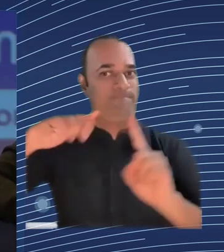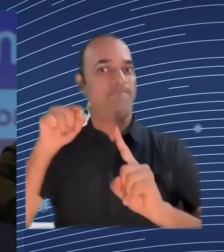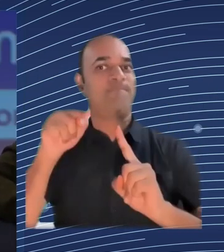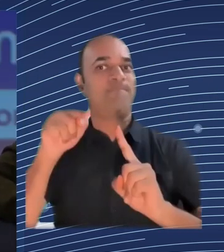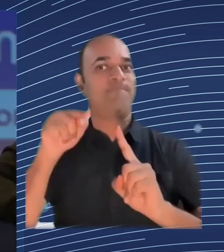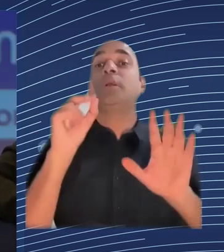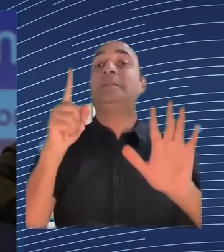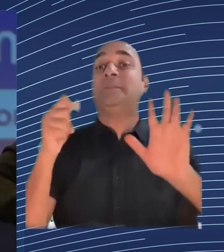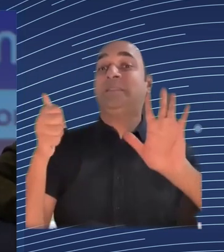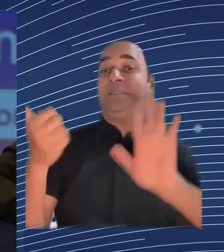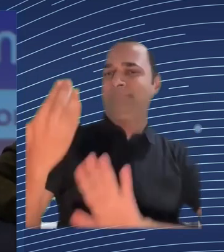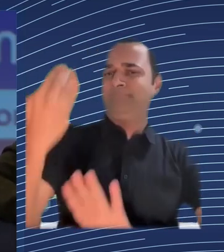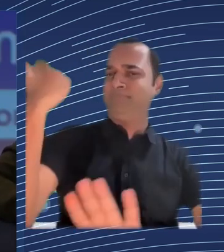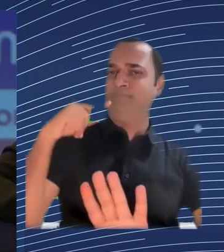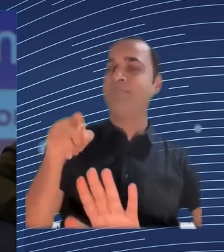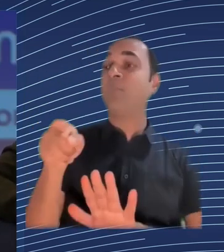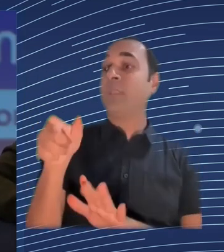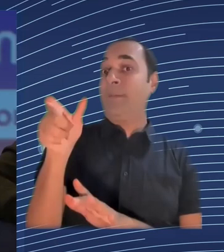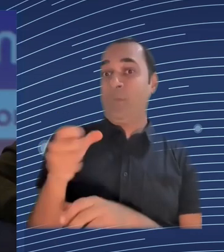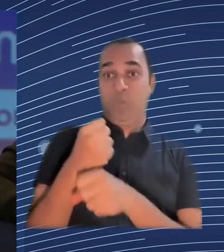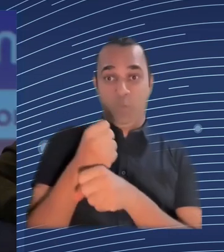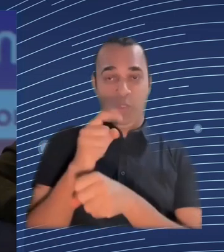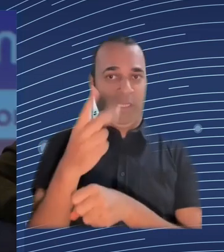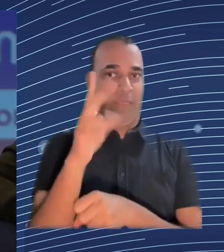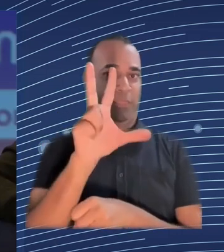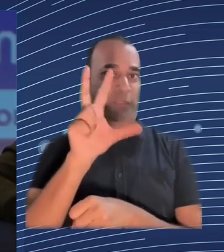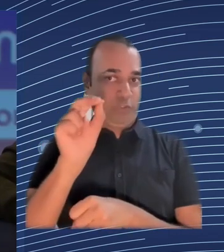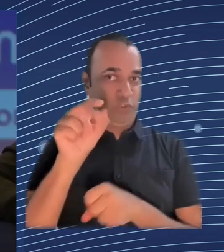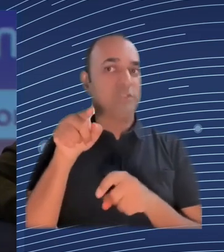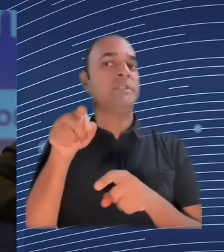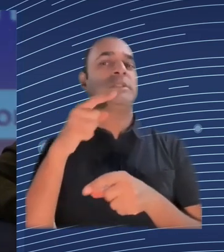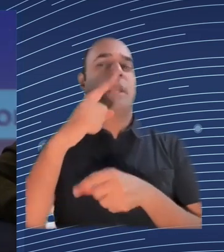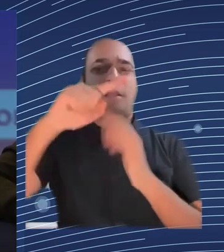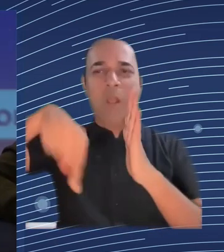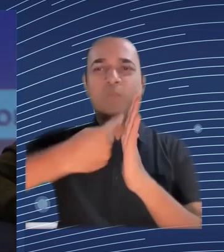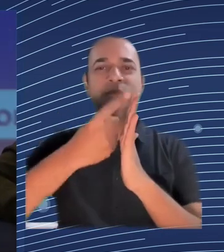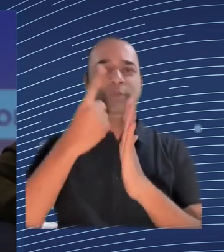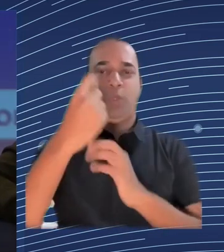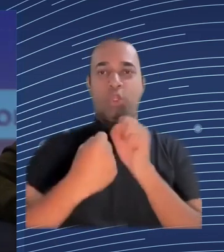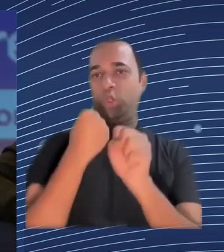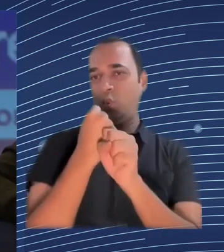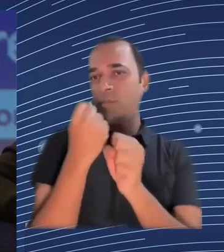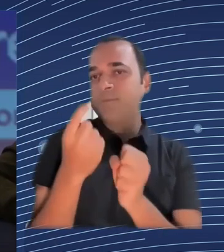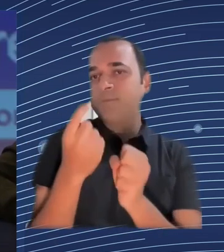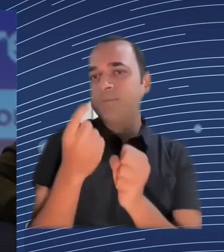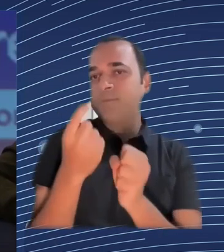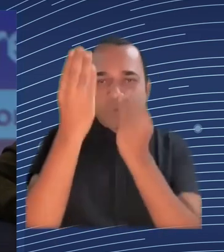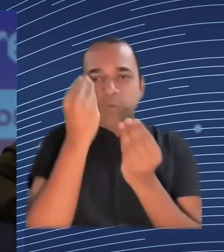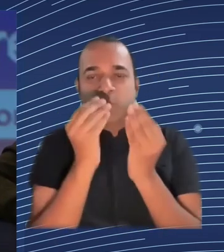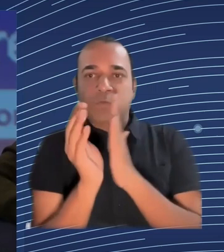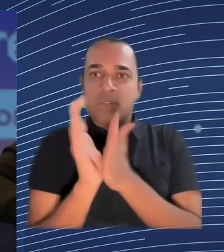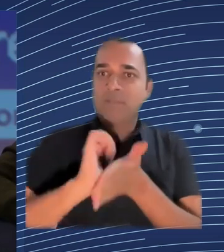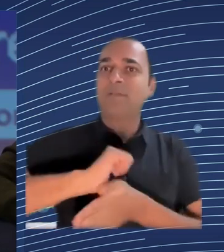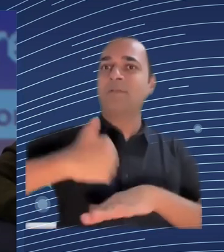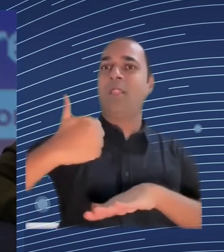individuals based on their preferences based on on their roles based on their career aspirations to specific to specific